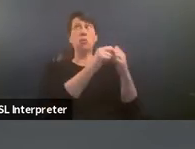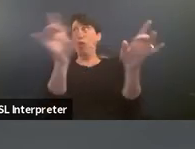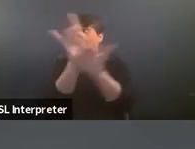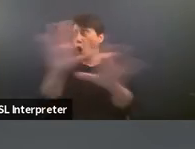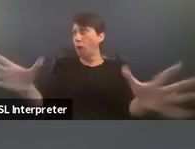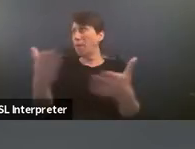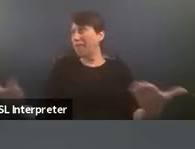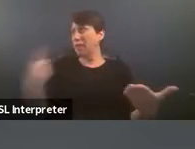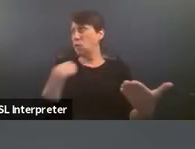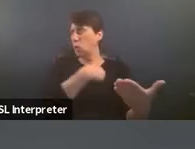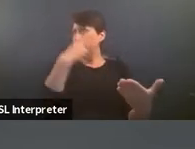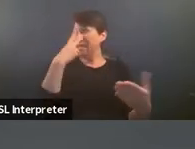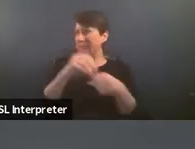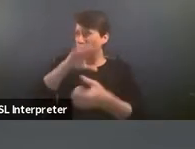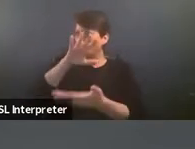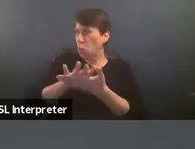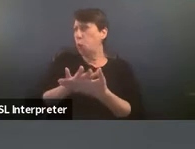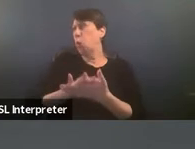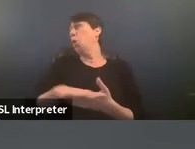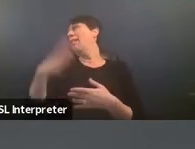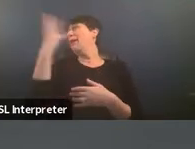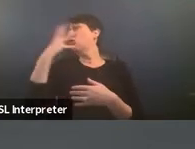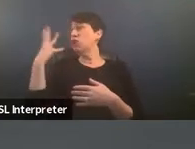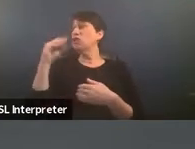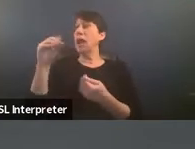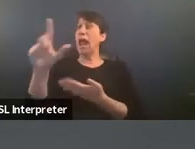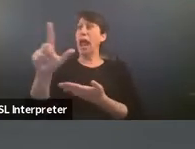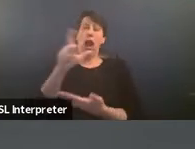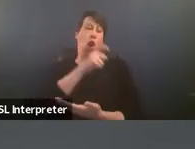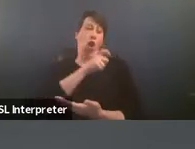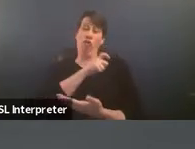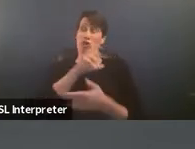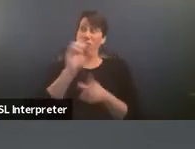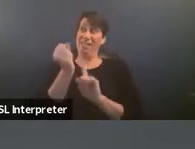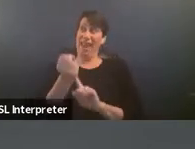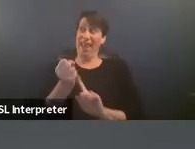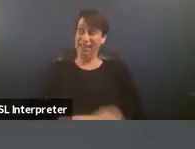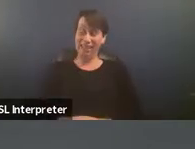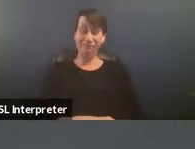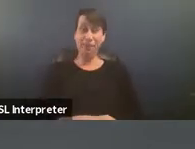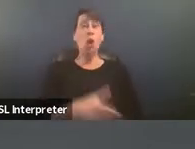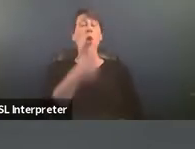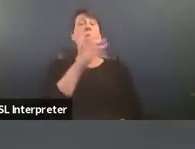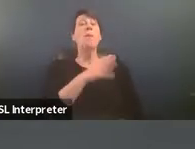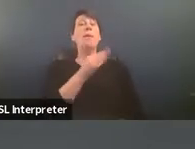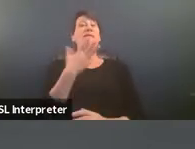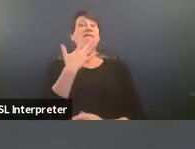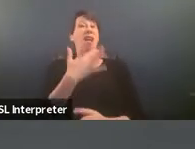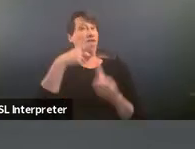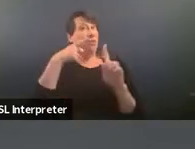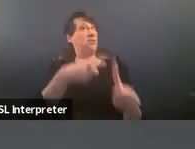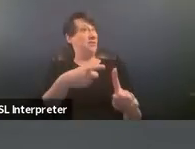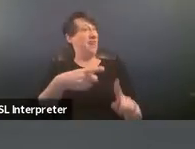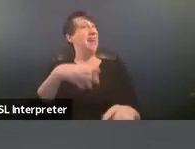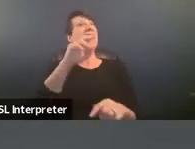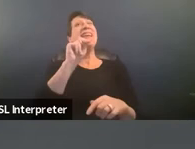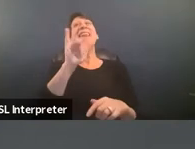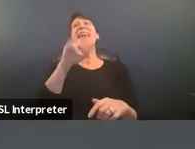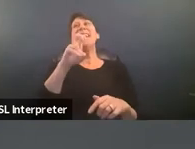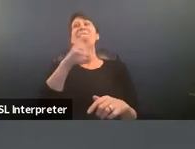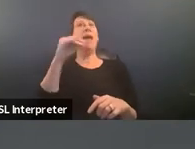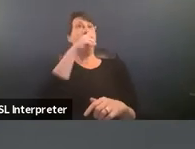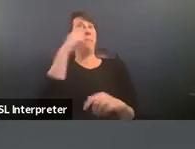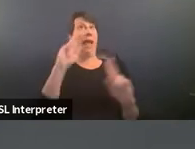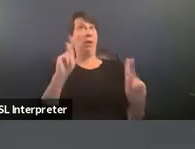in school in immigration and in law enforcement settings women of color particularly native and black women have a long